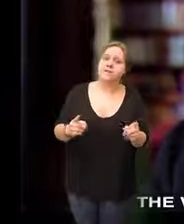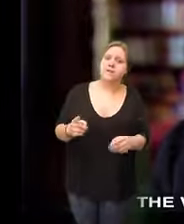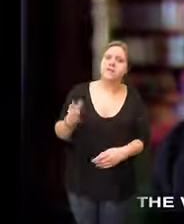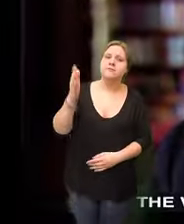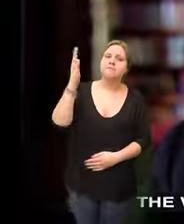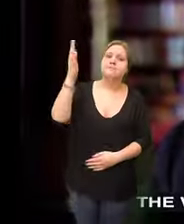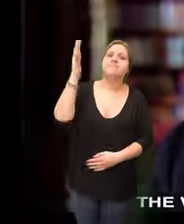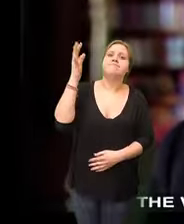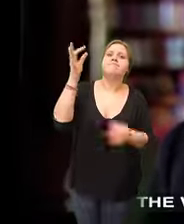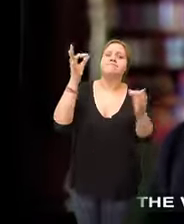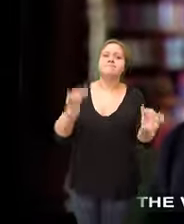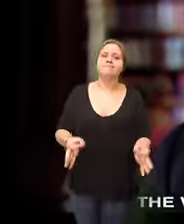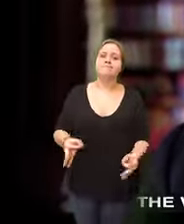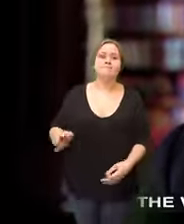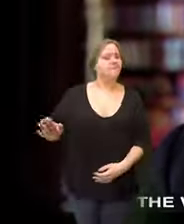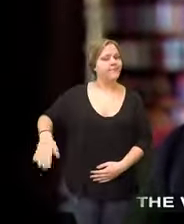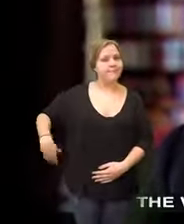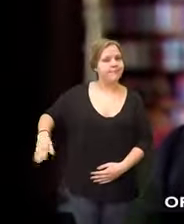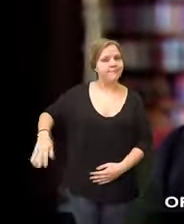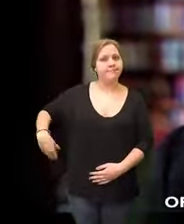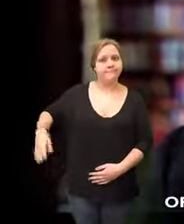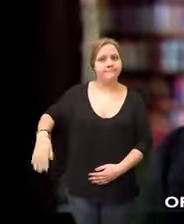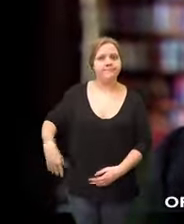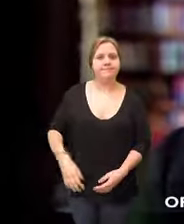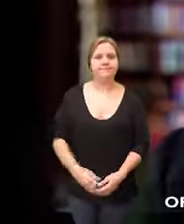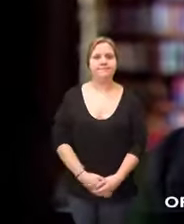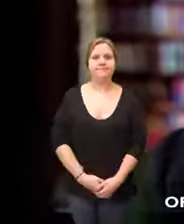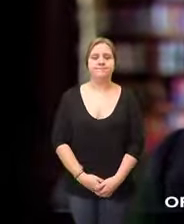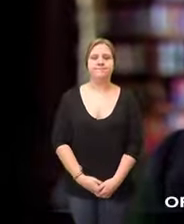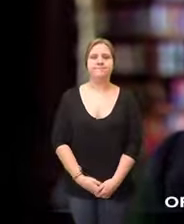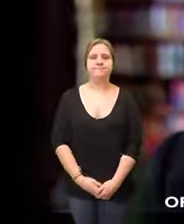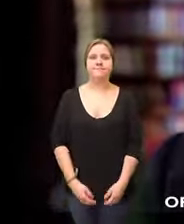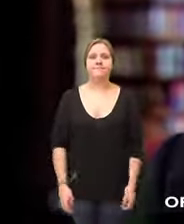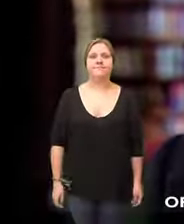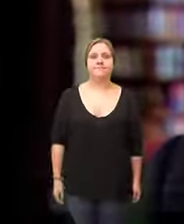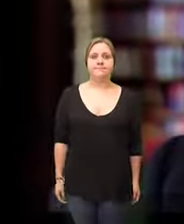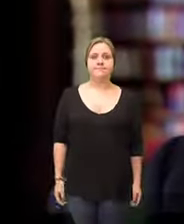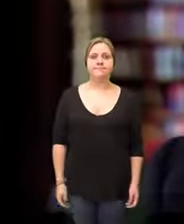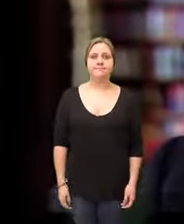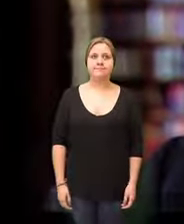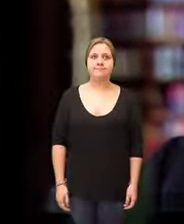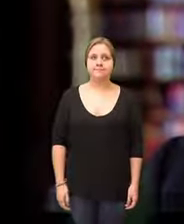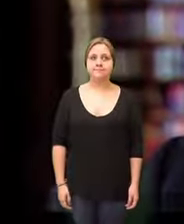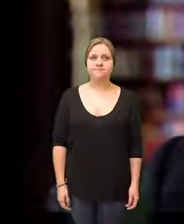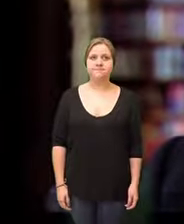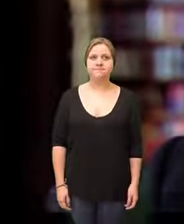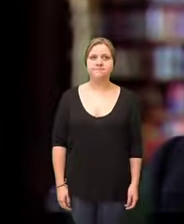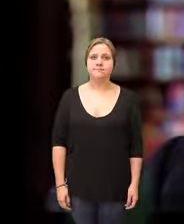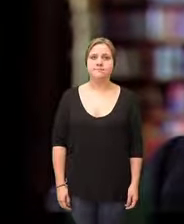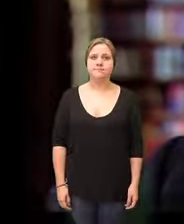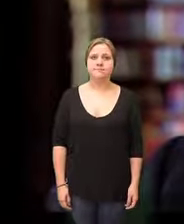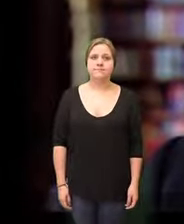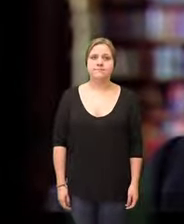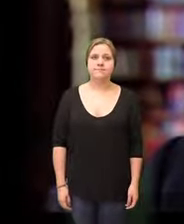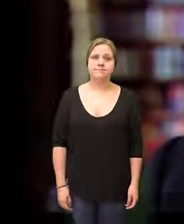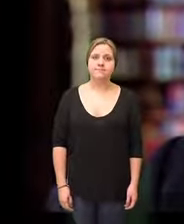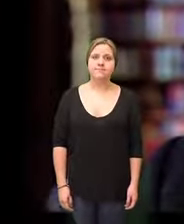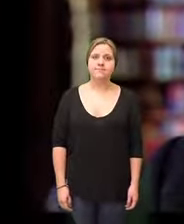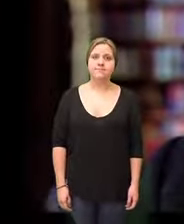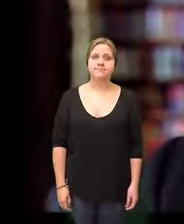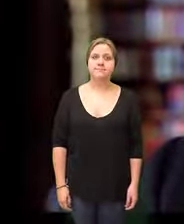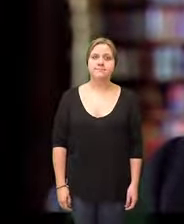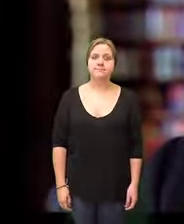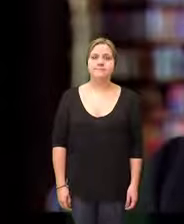The war of independence is over. But the fate of the American Revolution has yet to be decided.